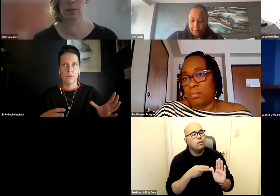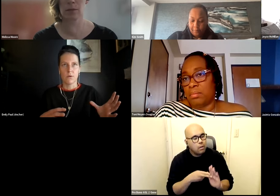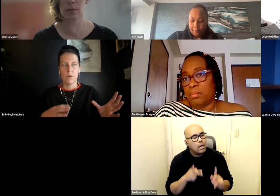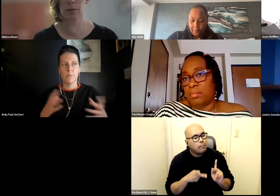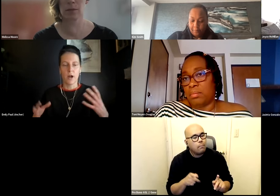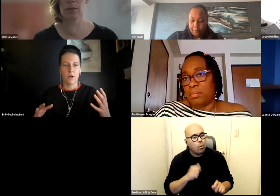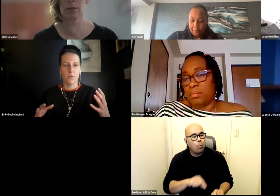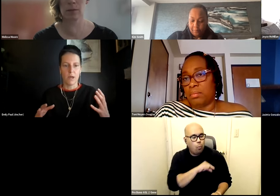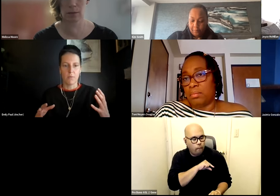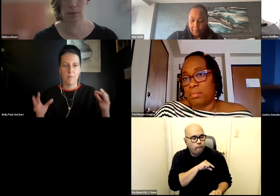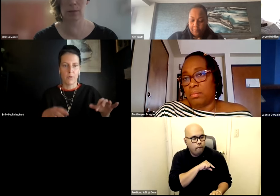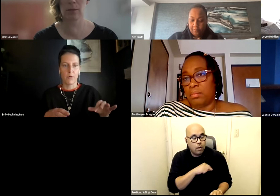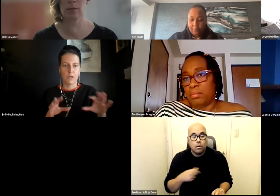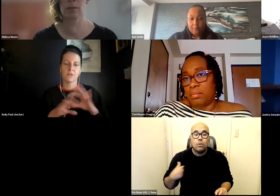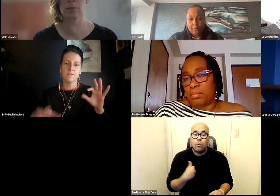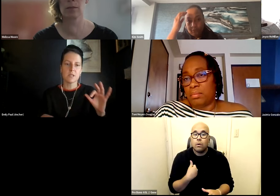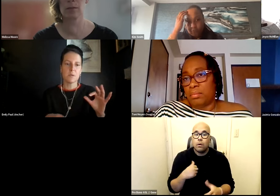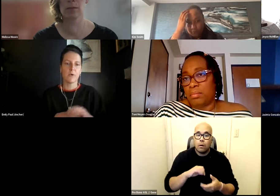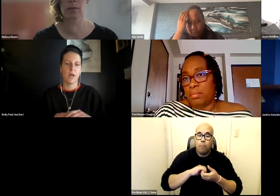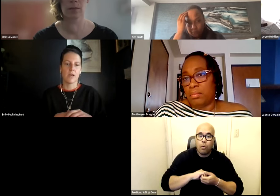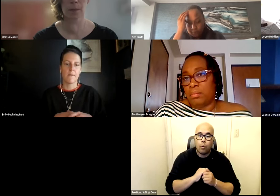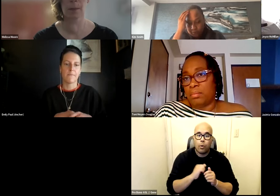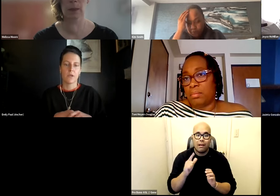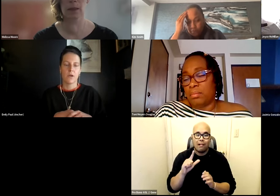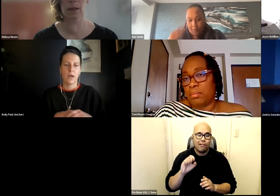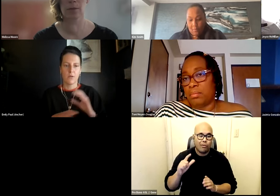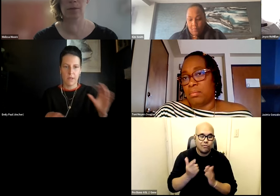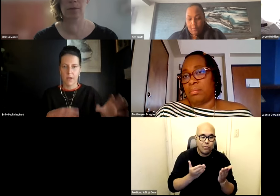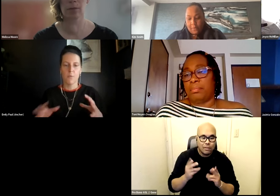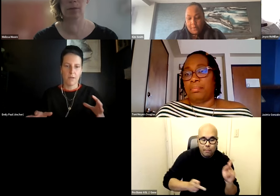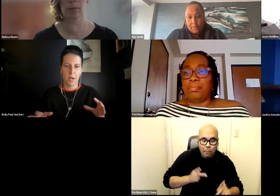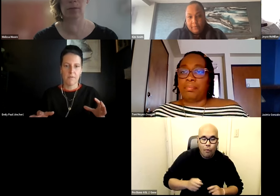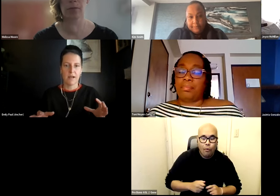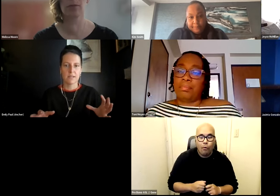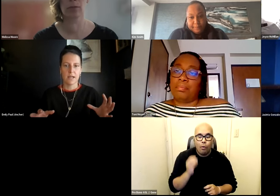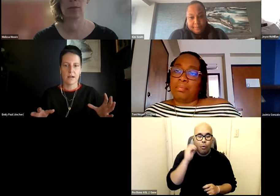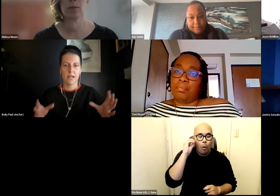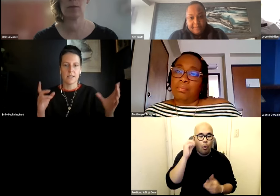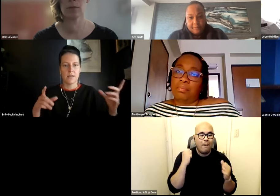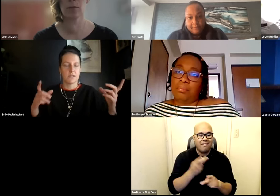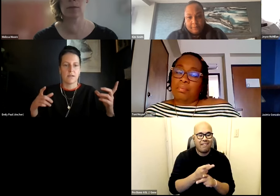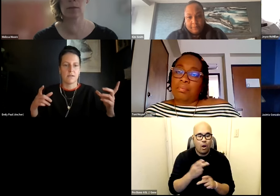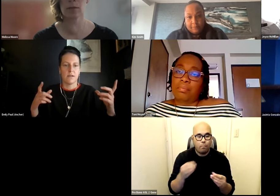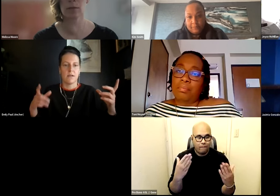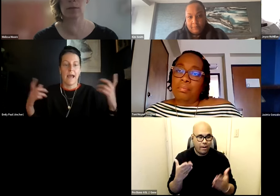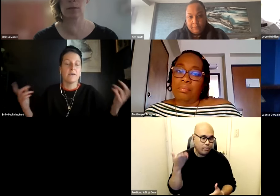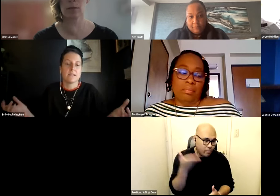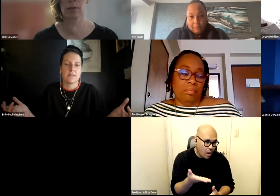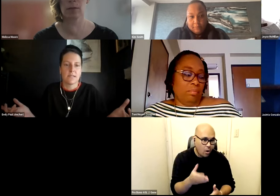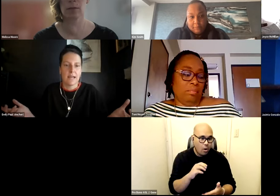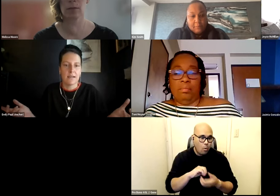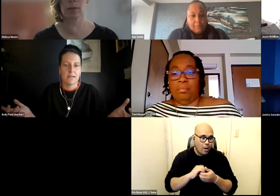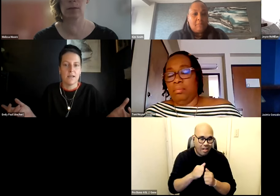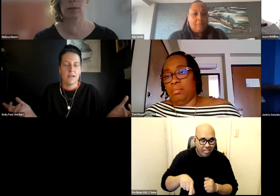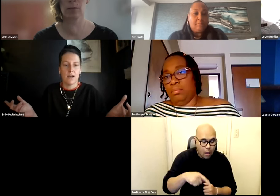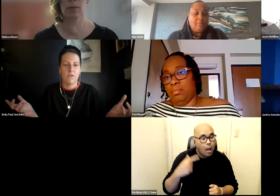we partnered with people legal services people and um health like home health care providers there and did just a an analysis